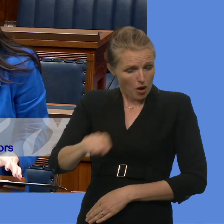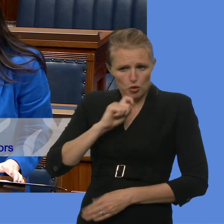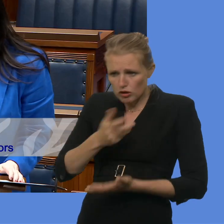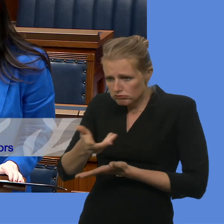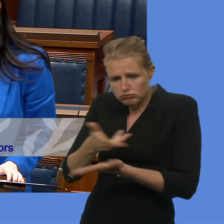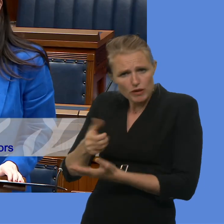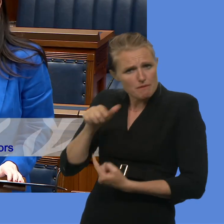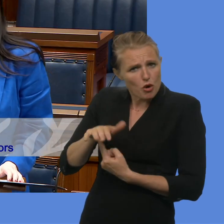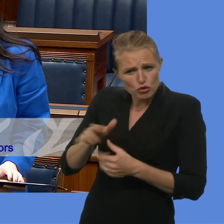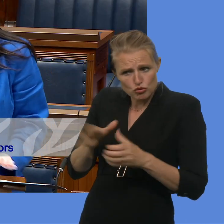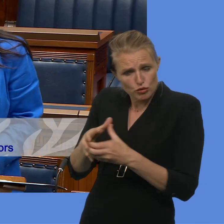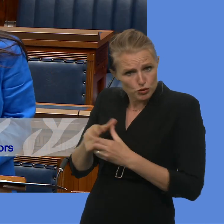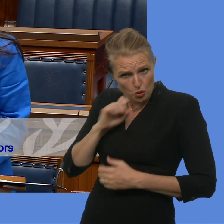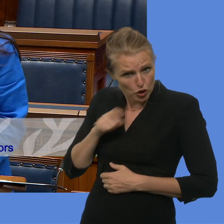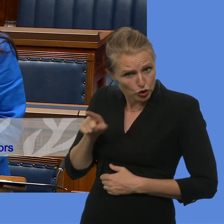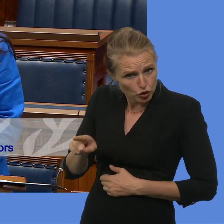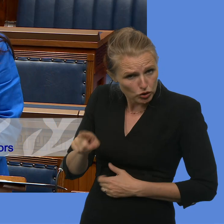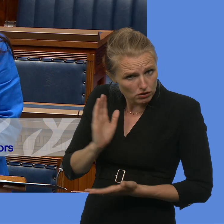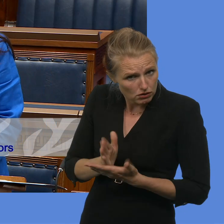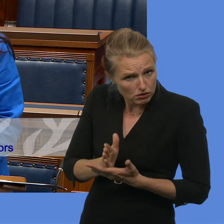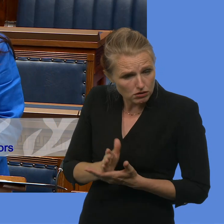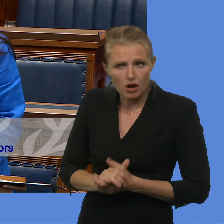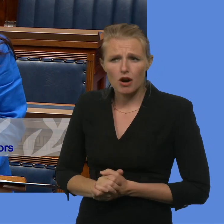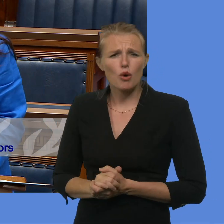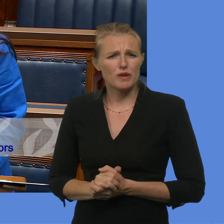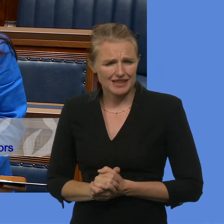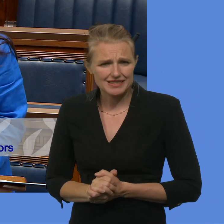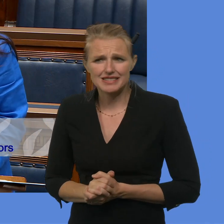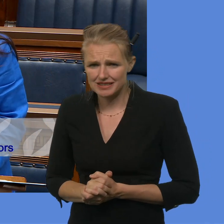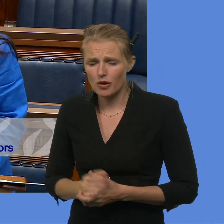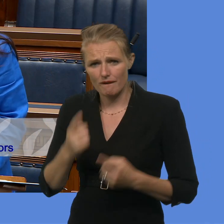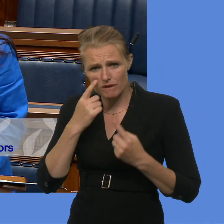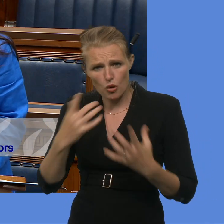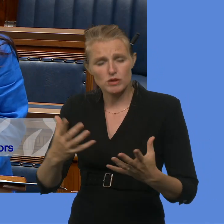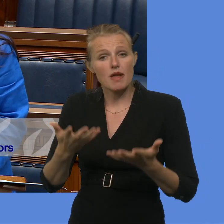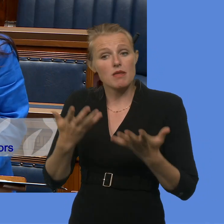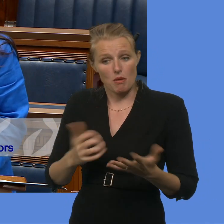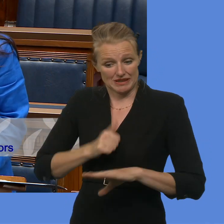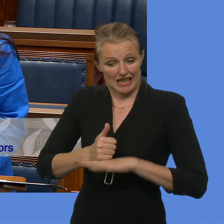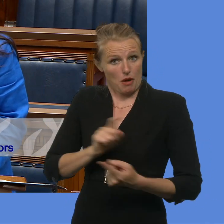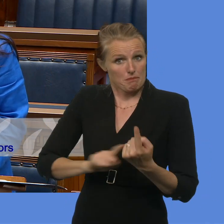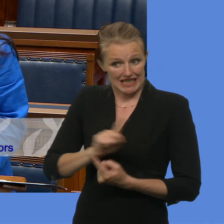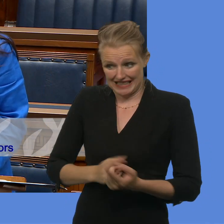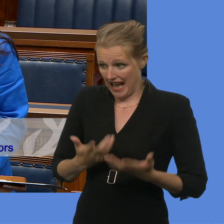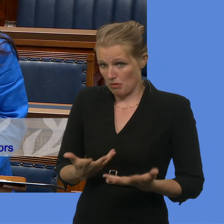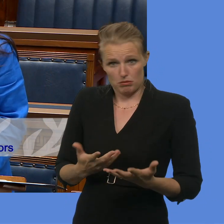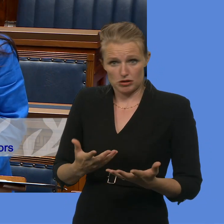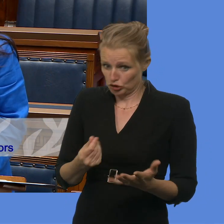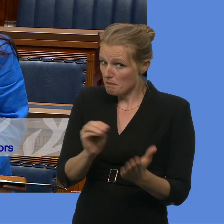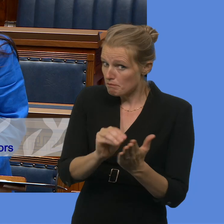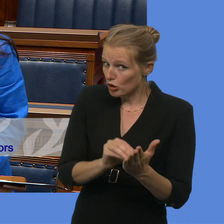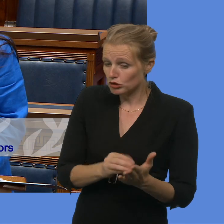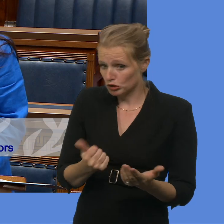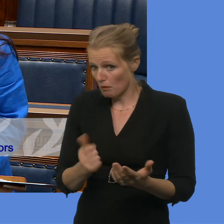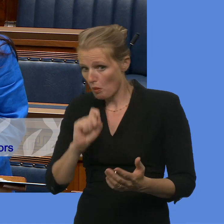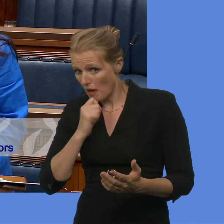Thank you, Mr Speaker. Absolutely. As I understand it, we are in the process of establishing those meetings if they not already in the diary. I always believe